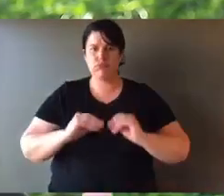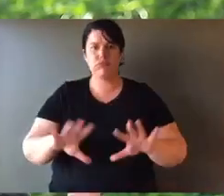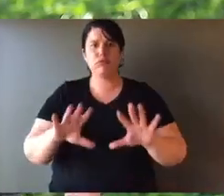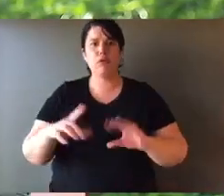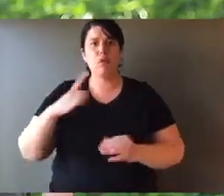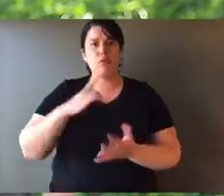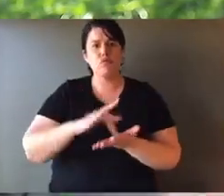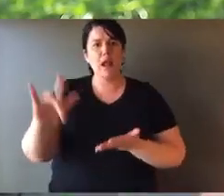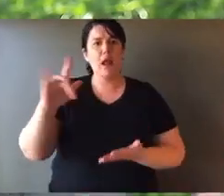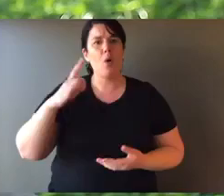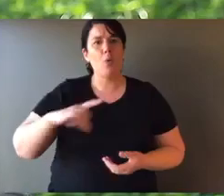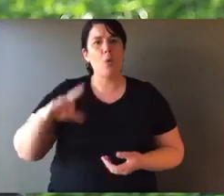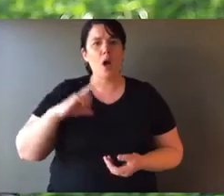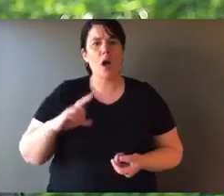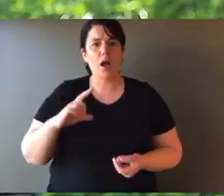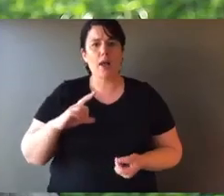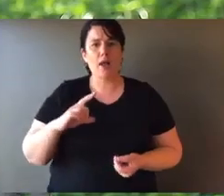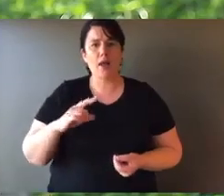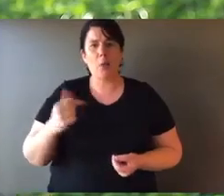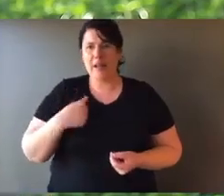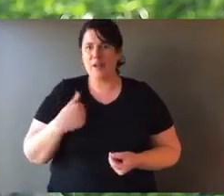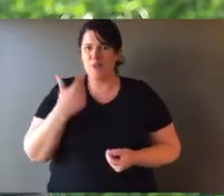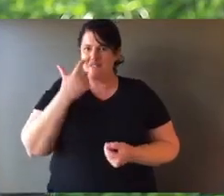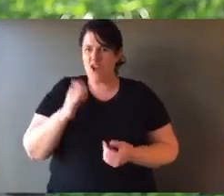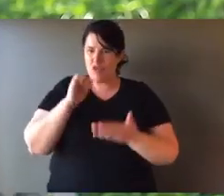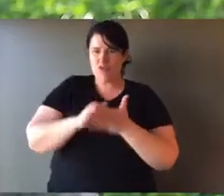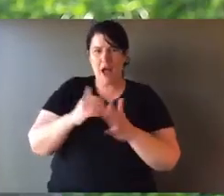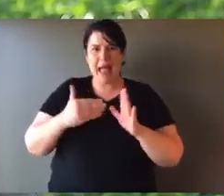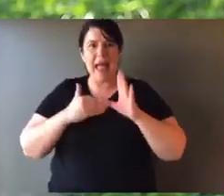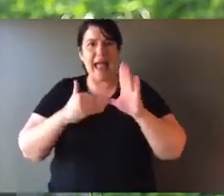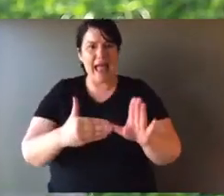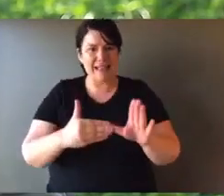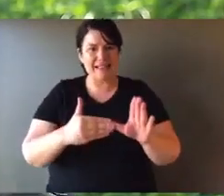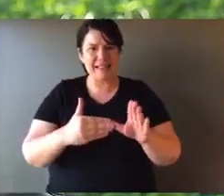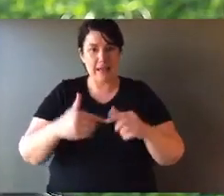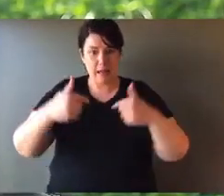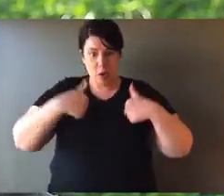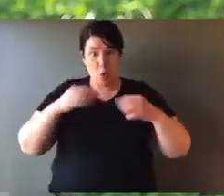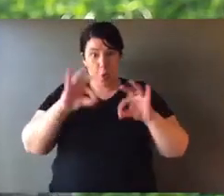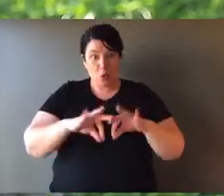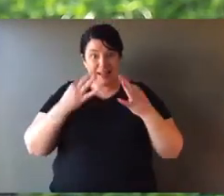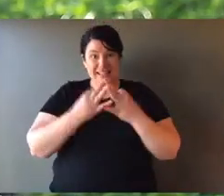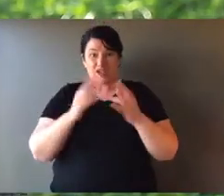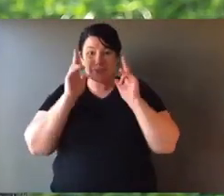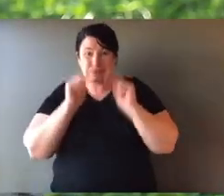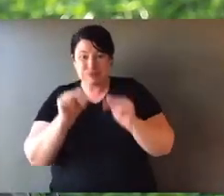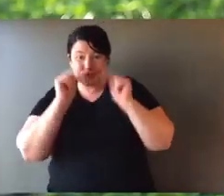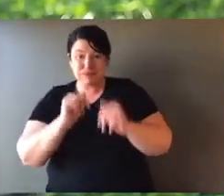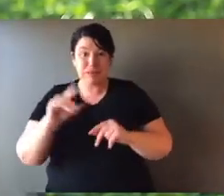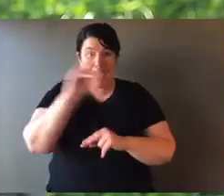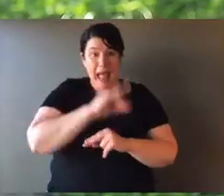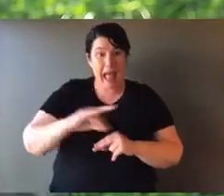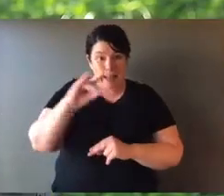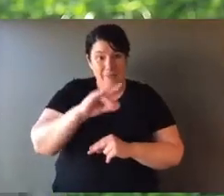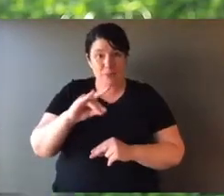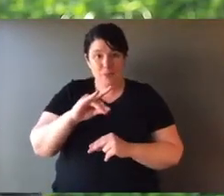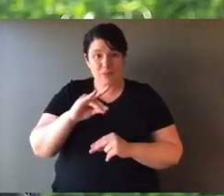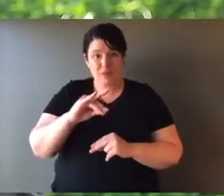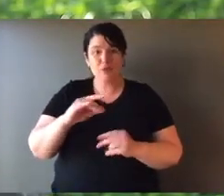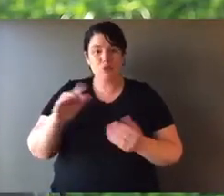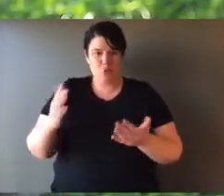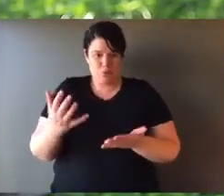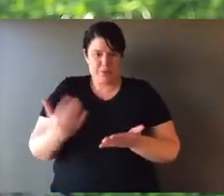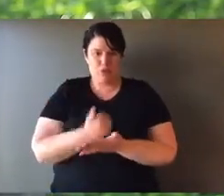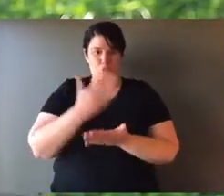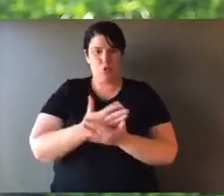extinction. They're disappearing before our very eyes, and what we need is action. What we need is outcomes. Now, Aussie Arc is a conservation organization